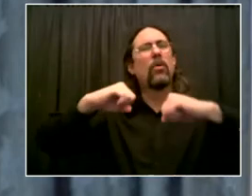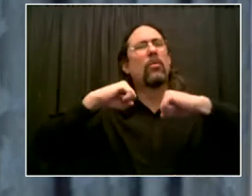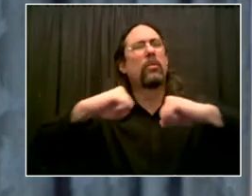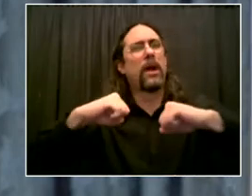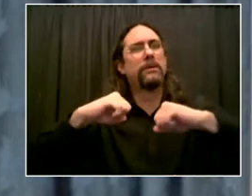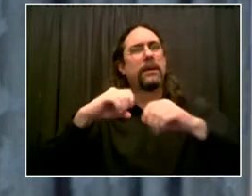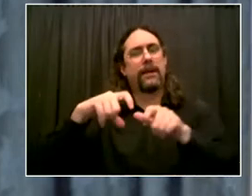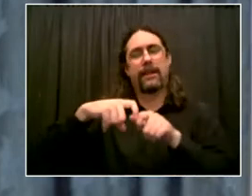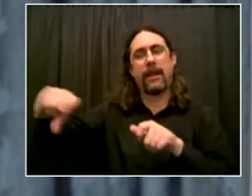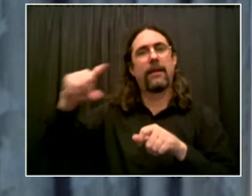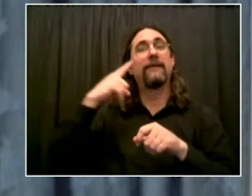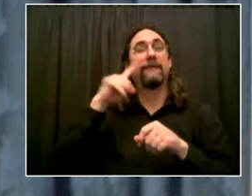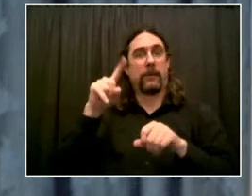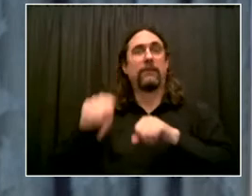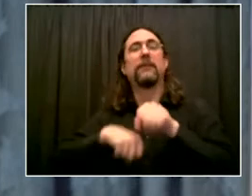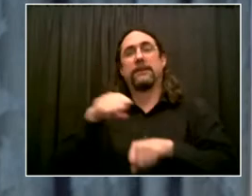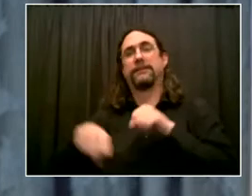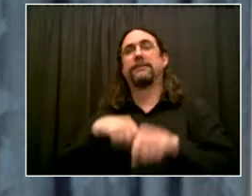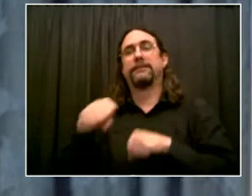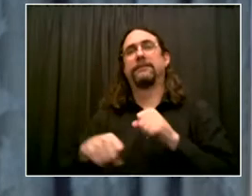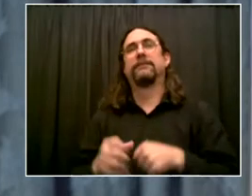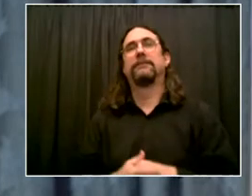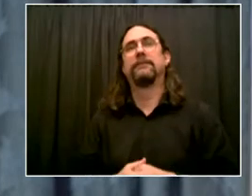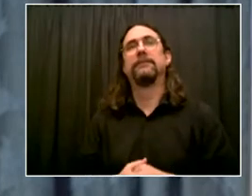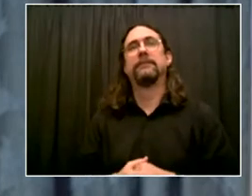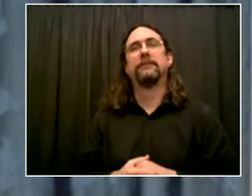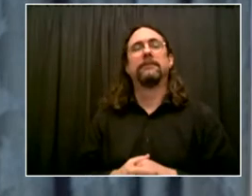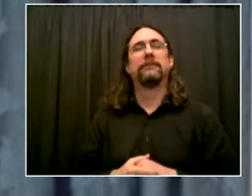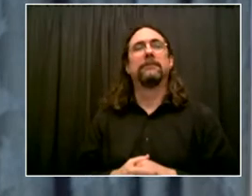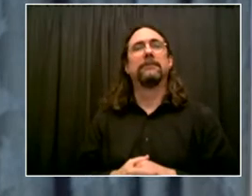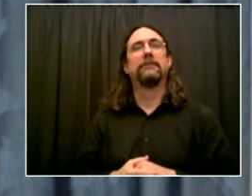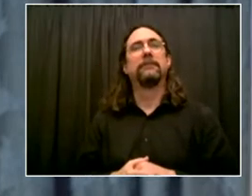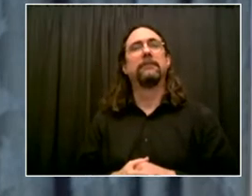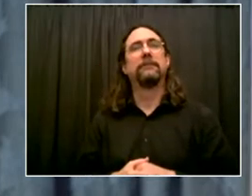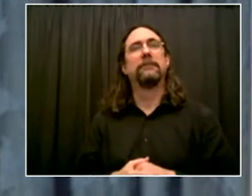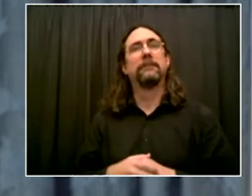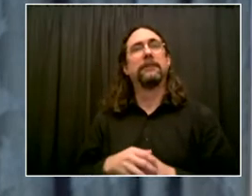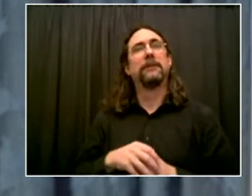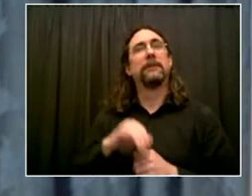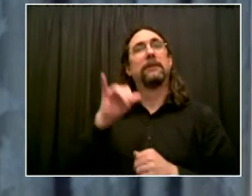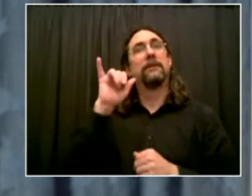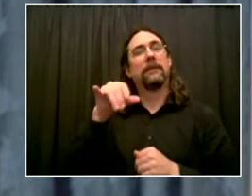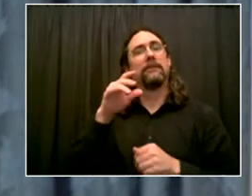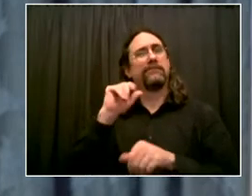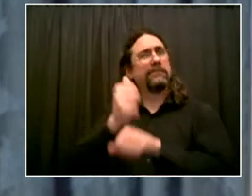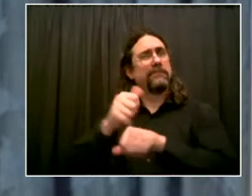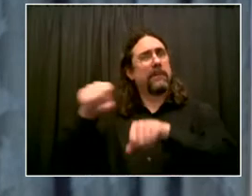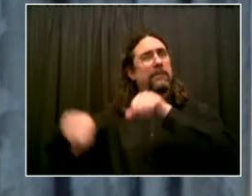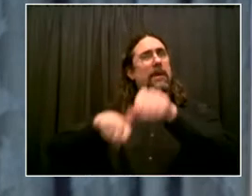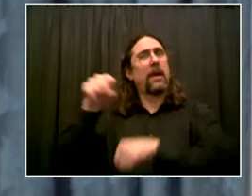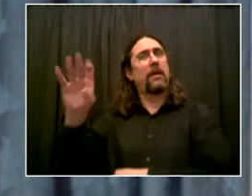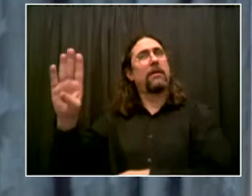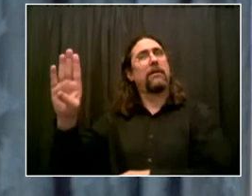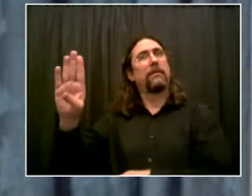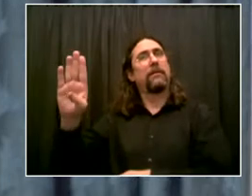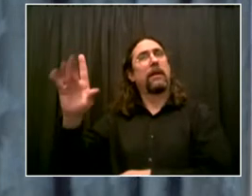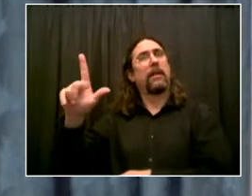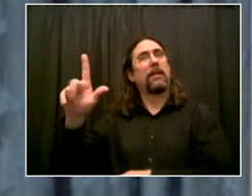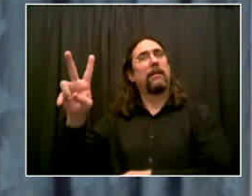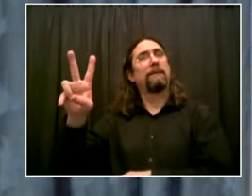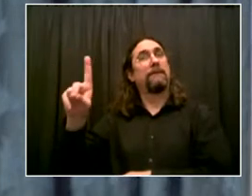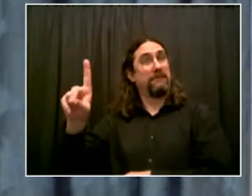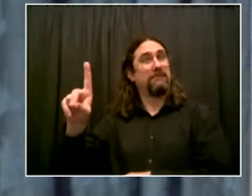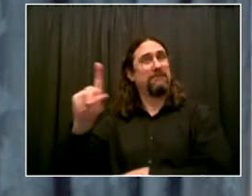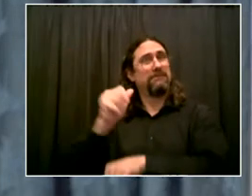mayor announced, introducing new bike boulevards in each man in each borough. In Manhattan, we want to help workers return to